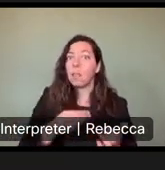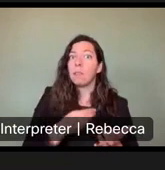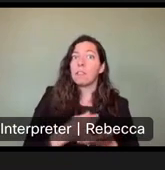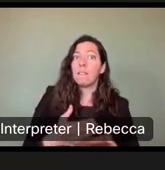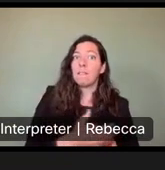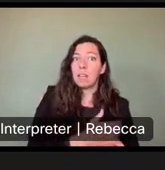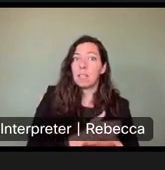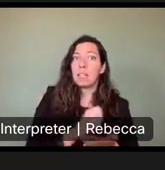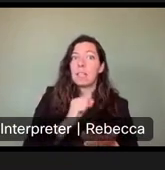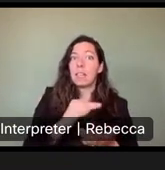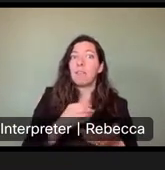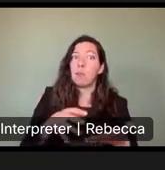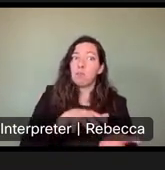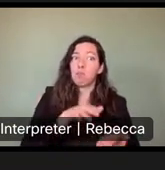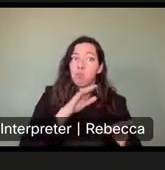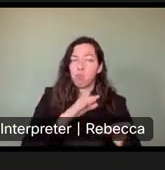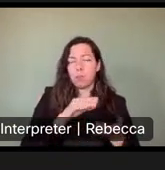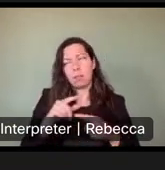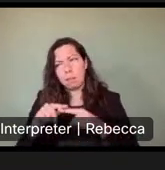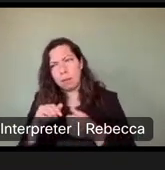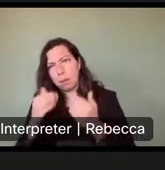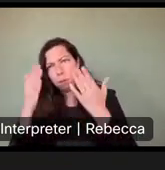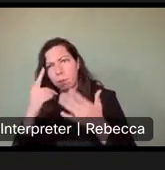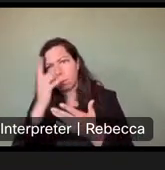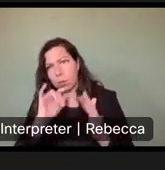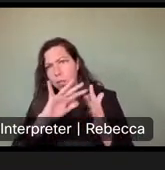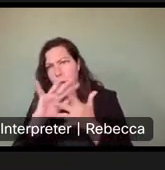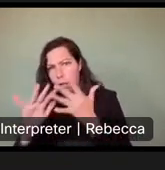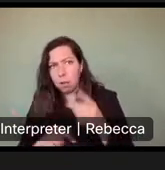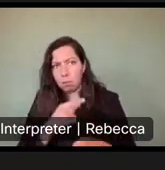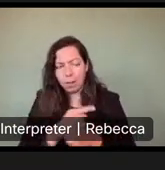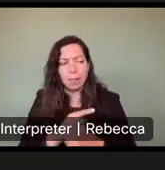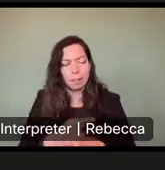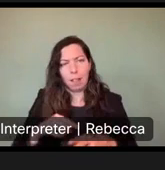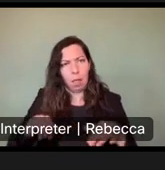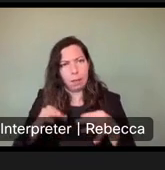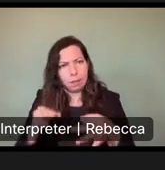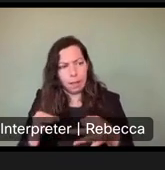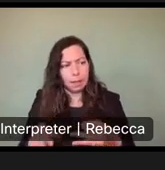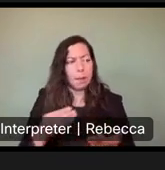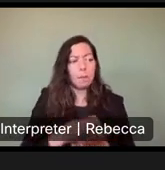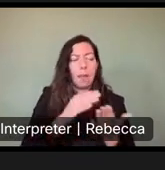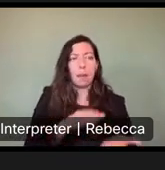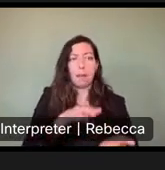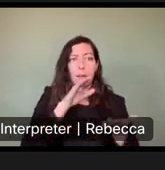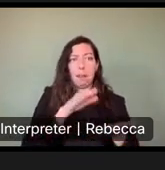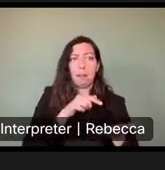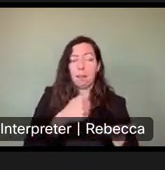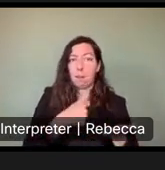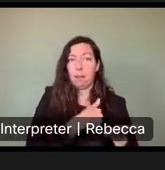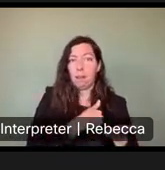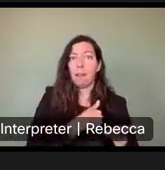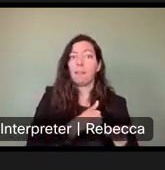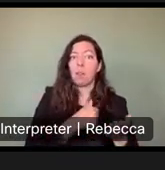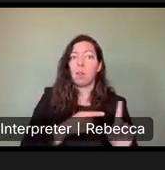being proposed or whatever, it will turn out to be at the end of this process would be specifically earmarked in order to continue to